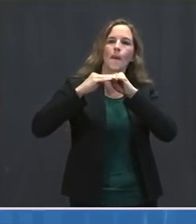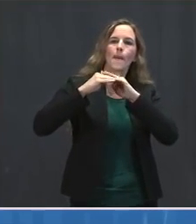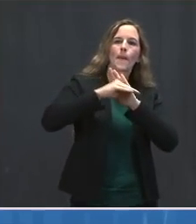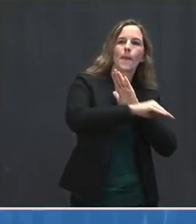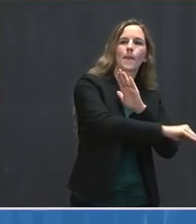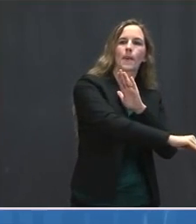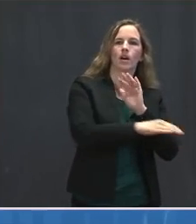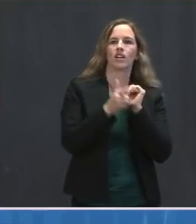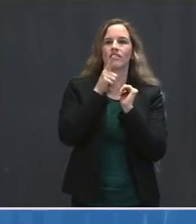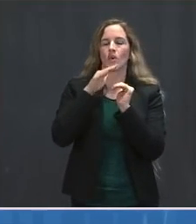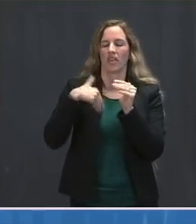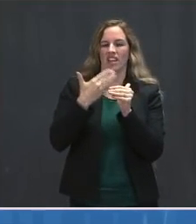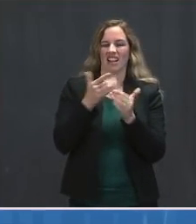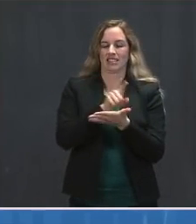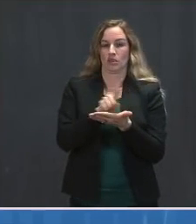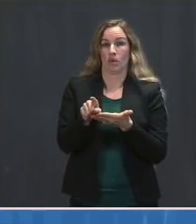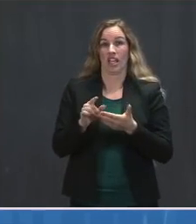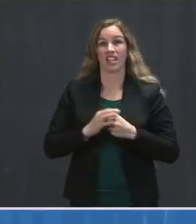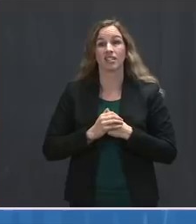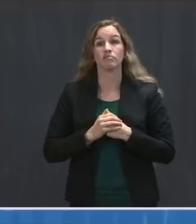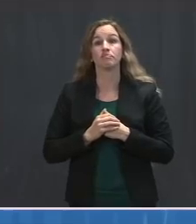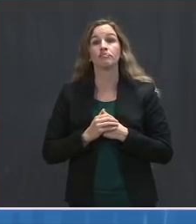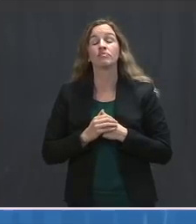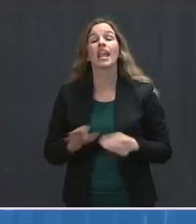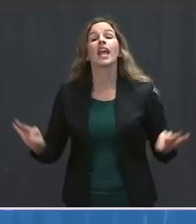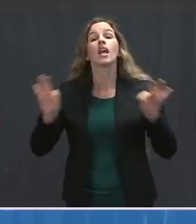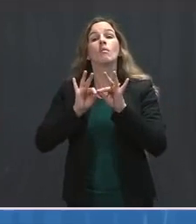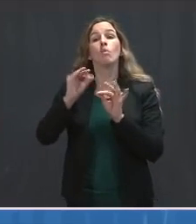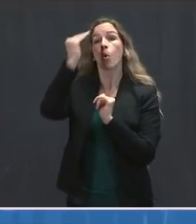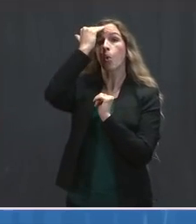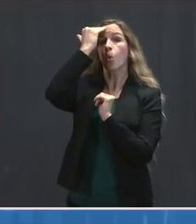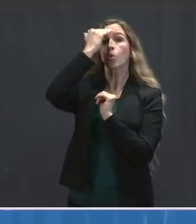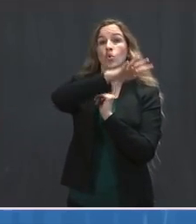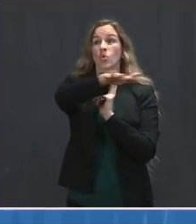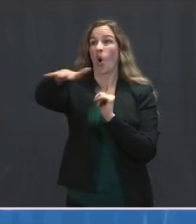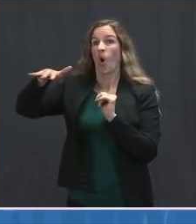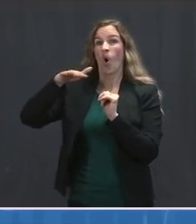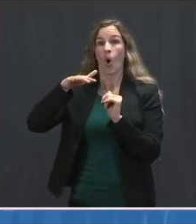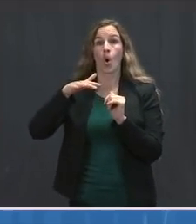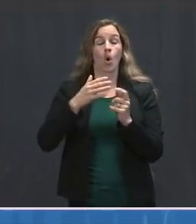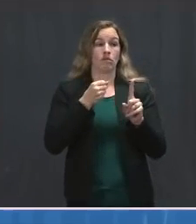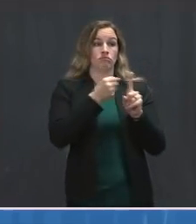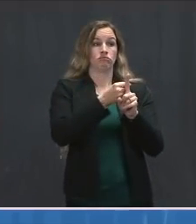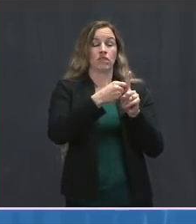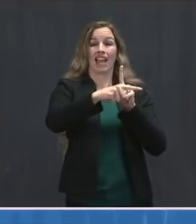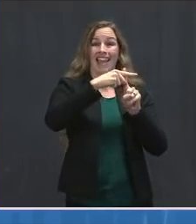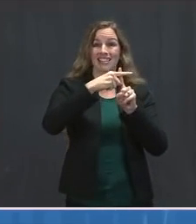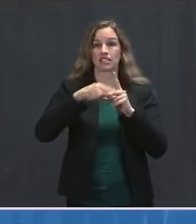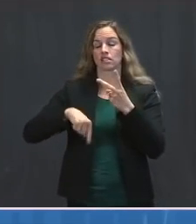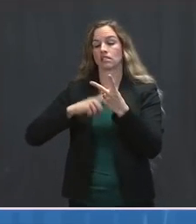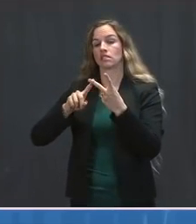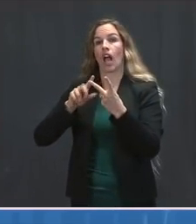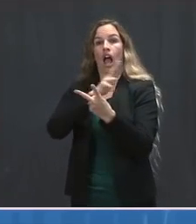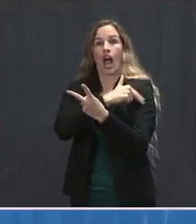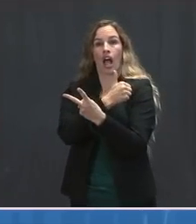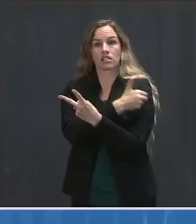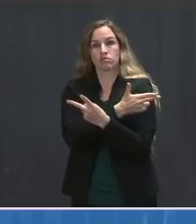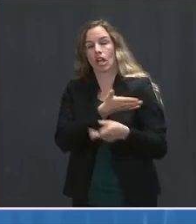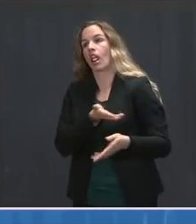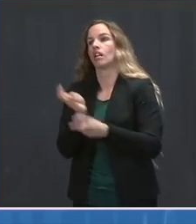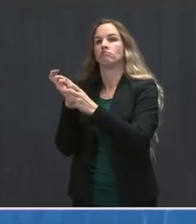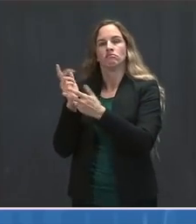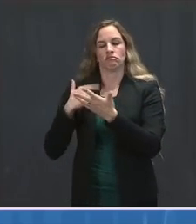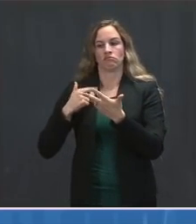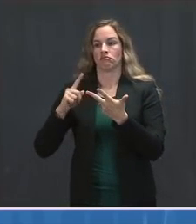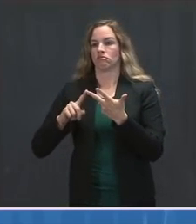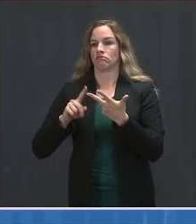in the right direction, context is important because cases, hospital admissions, and deaths all remain high and